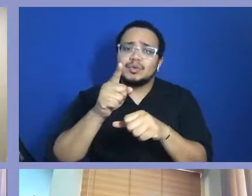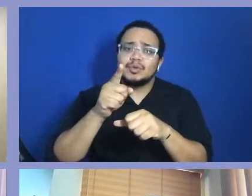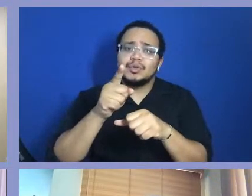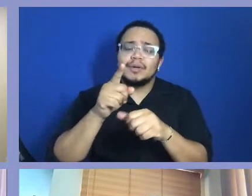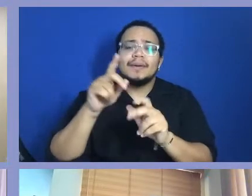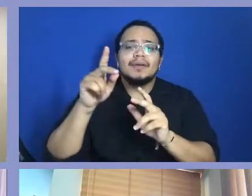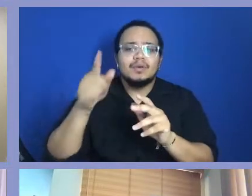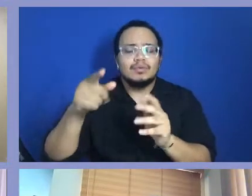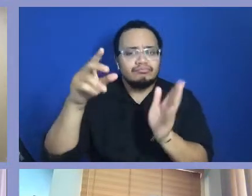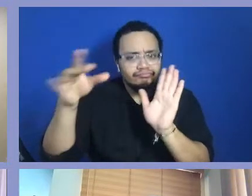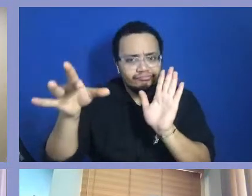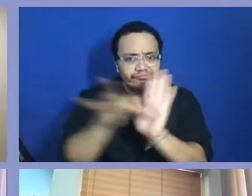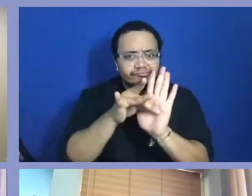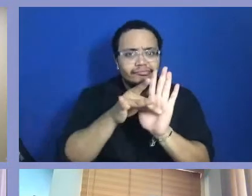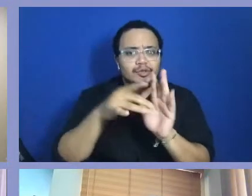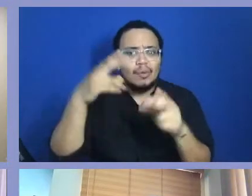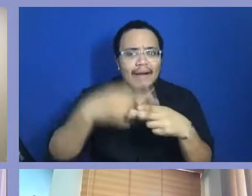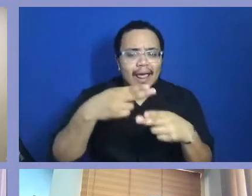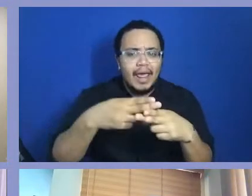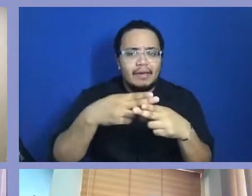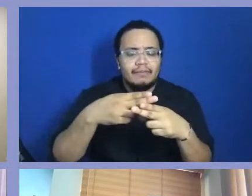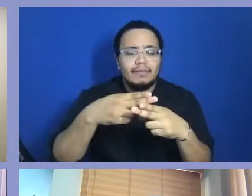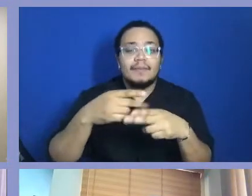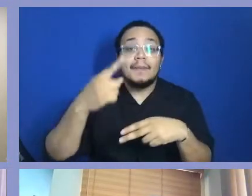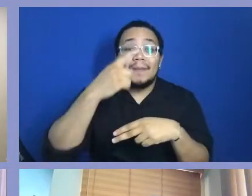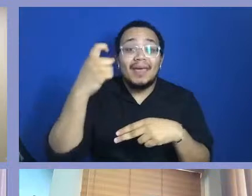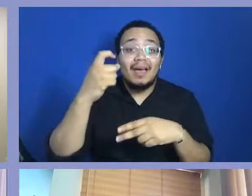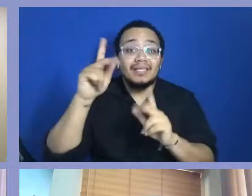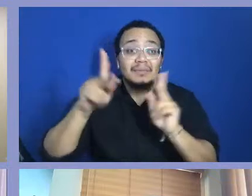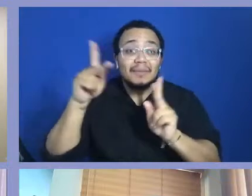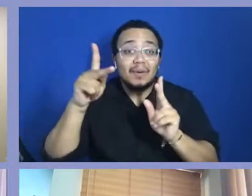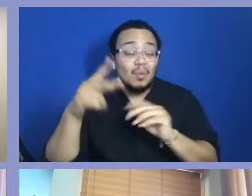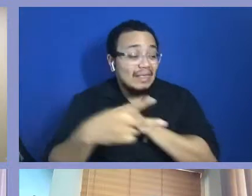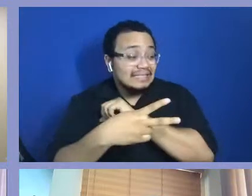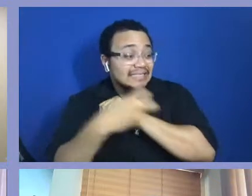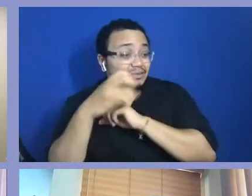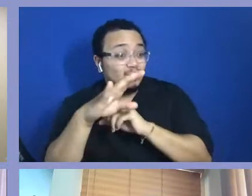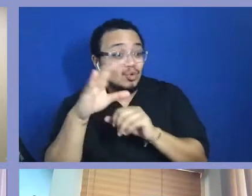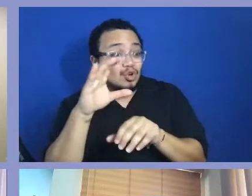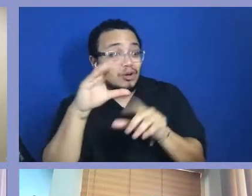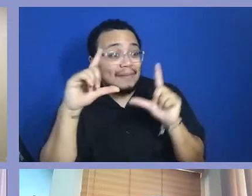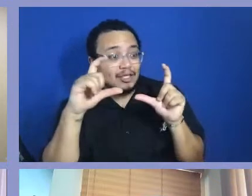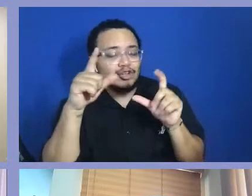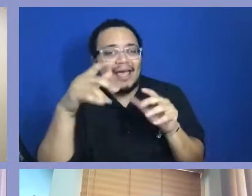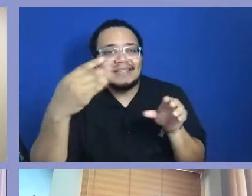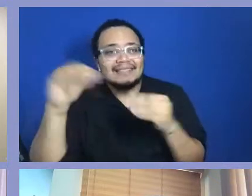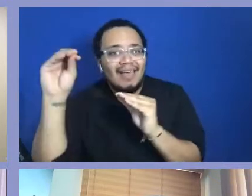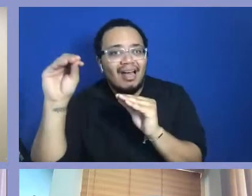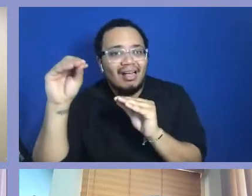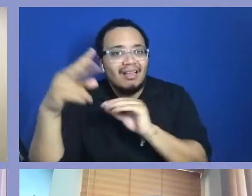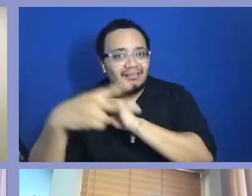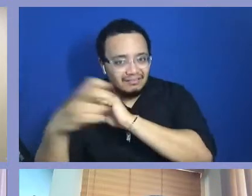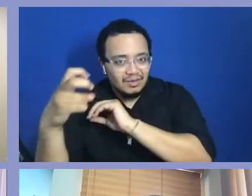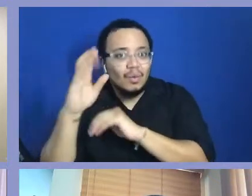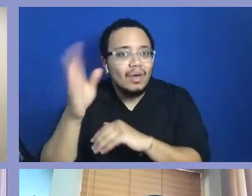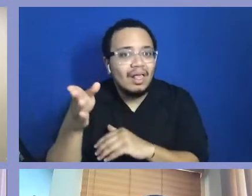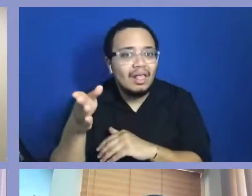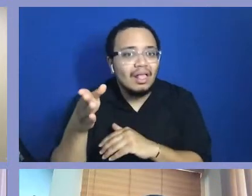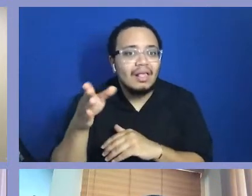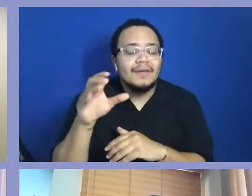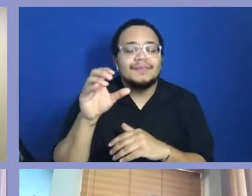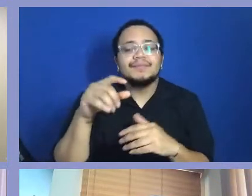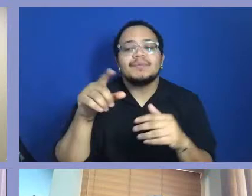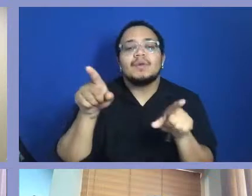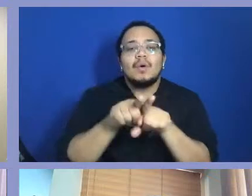stuff or copying your stuff. It's called plagiarism. That ain't cool. So also register with a place